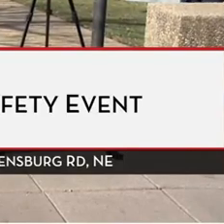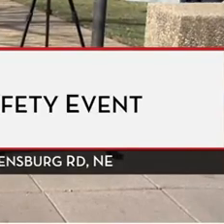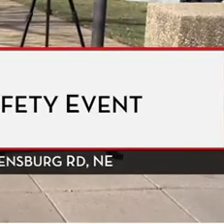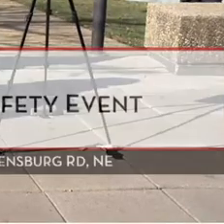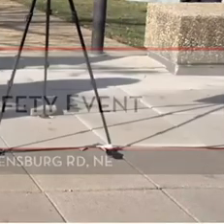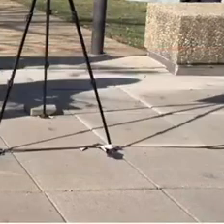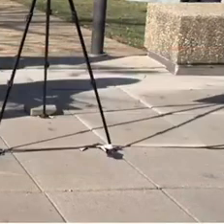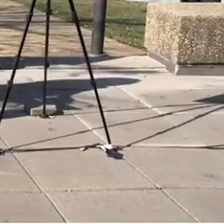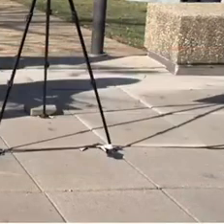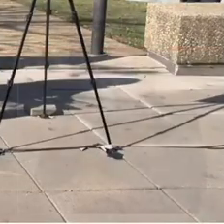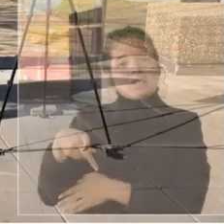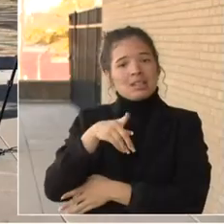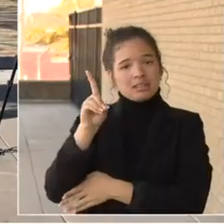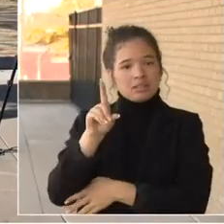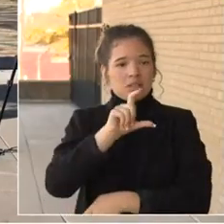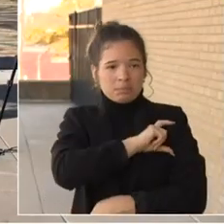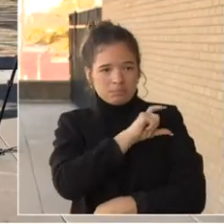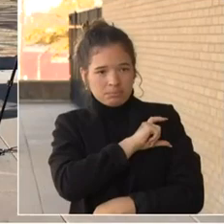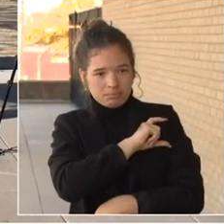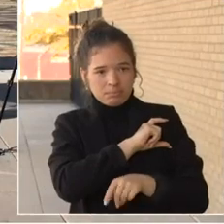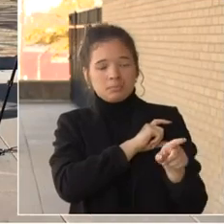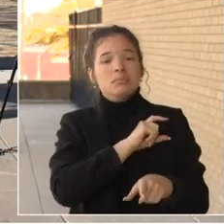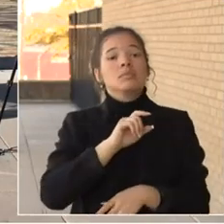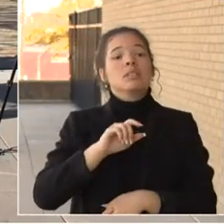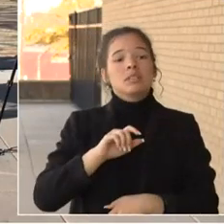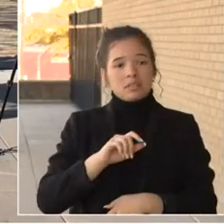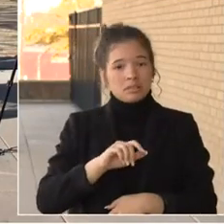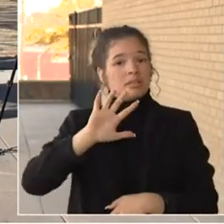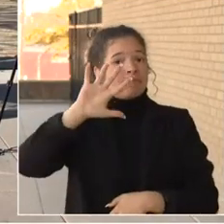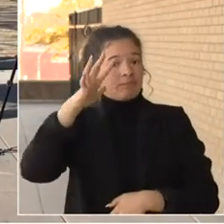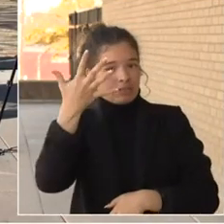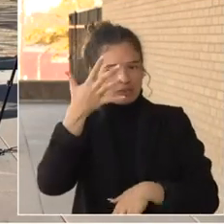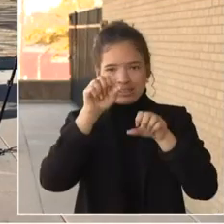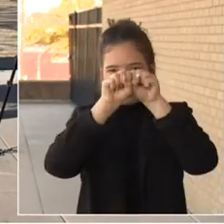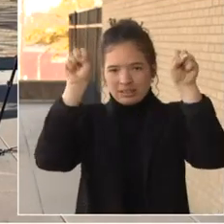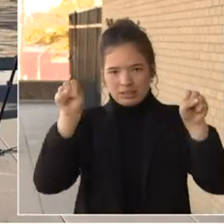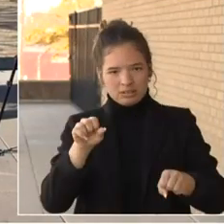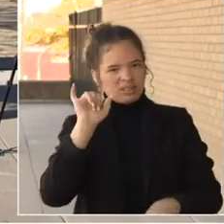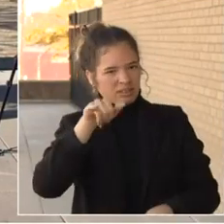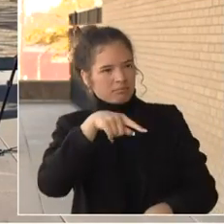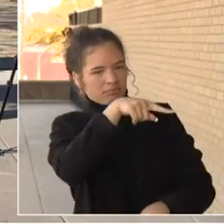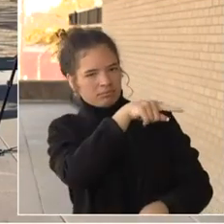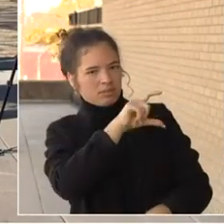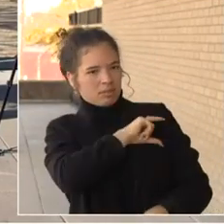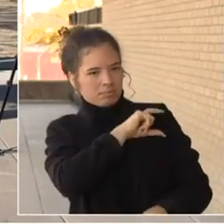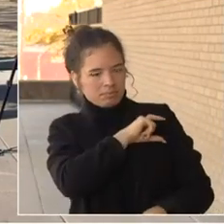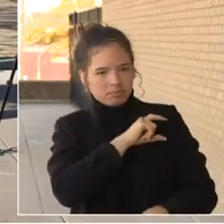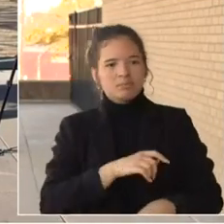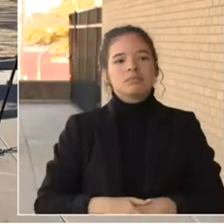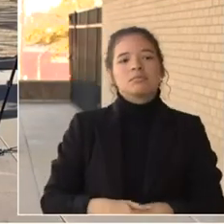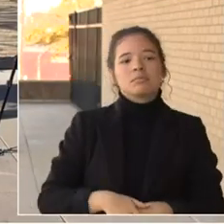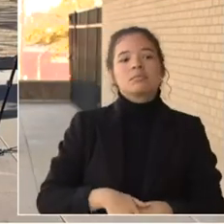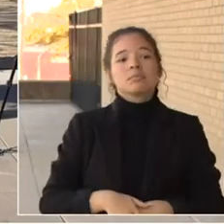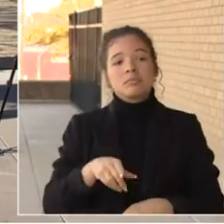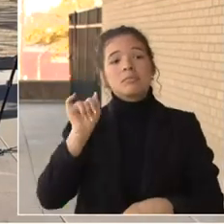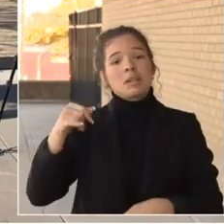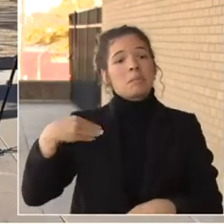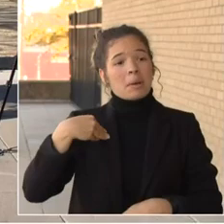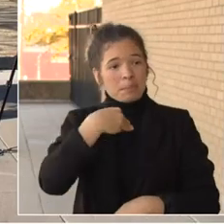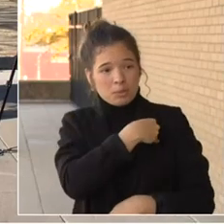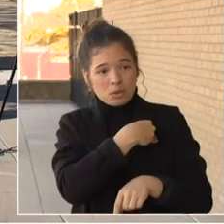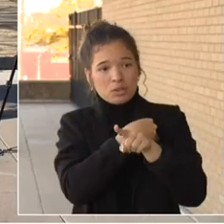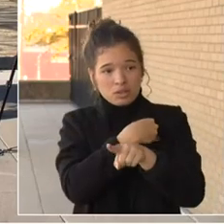District Police Station. We're also joined by the host councilmember, Award 5 Council member Kenyon McDuffie.